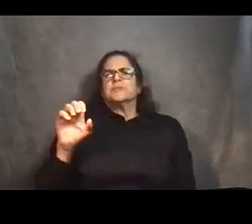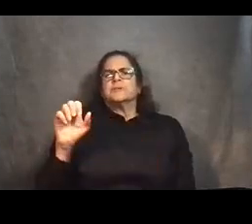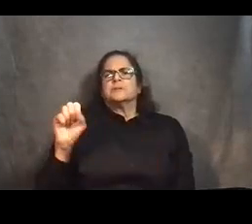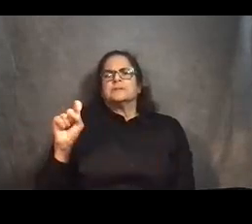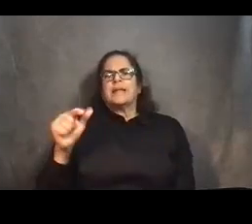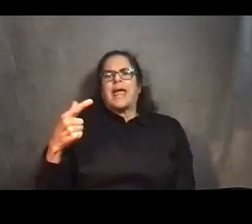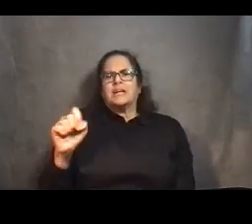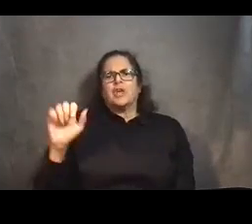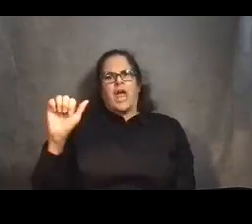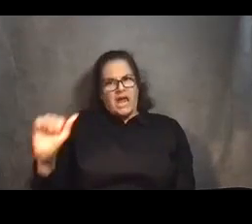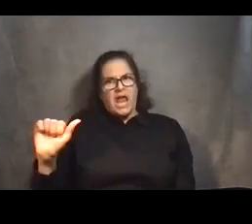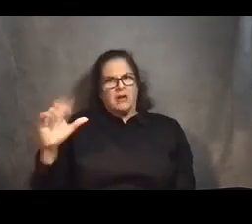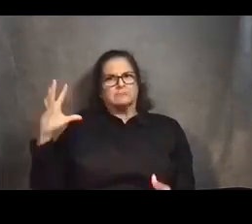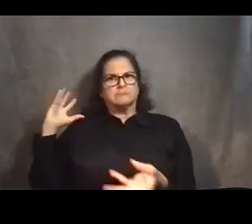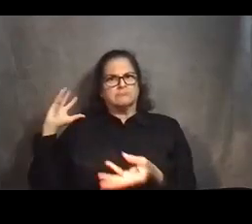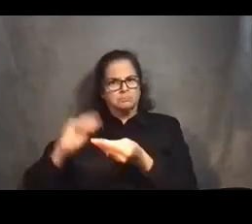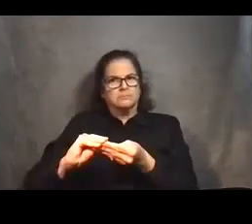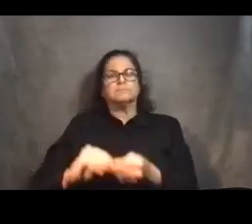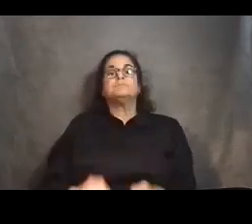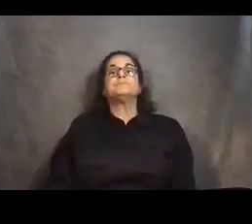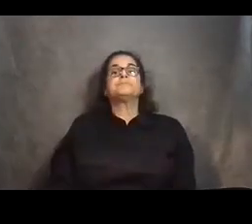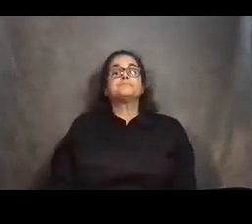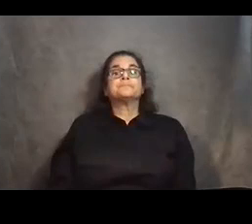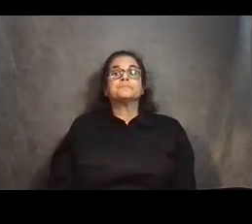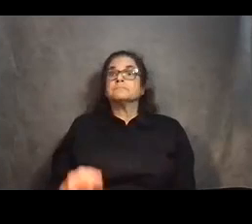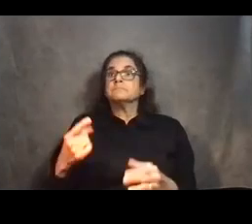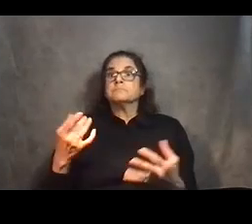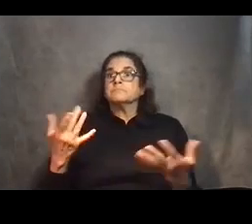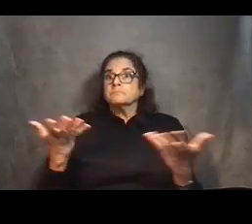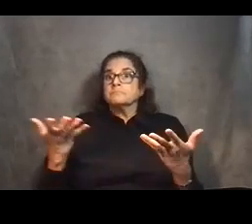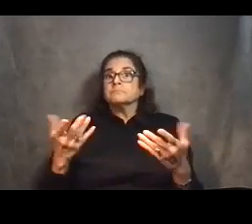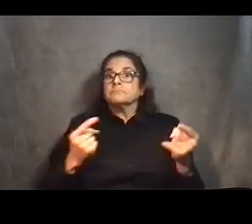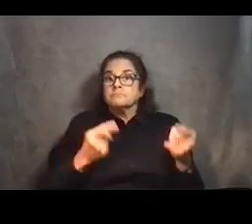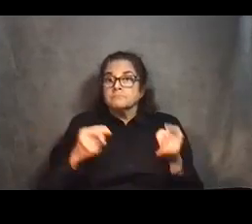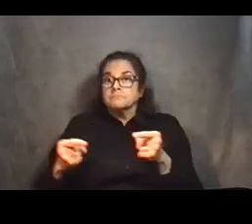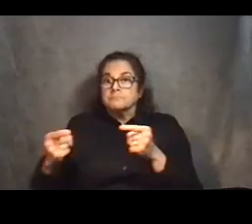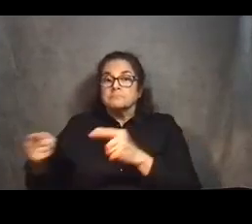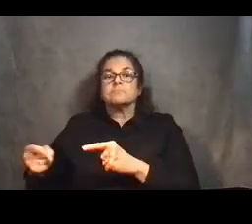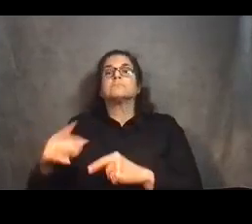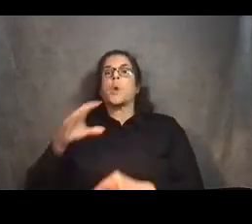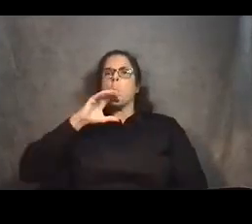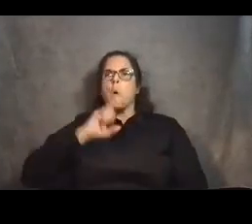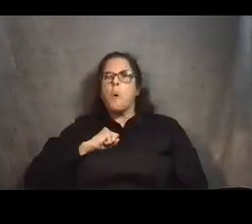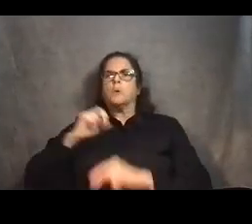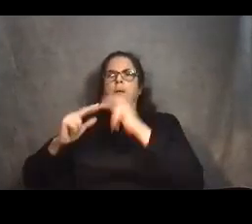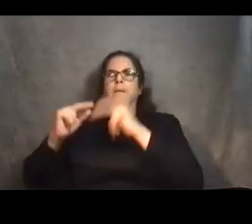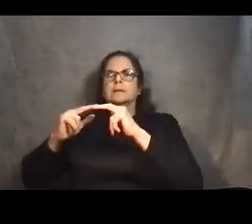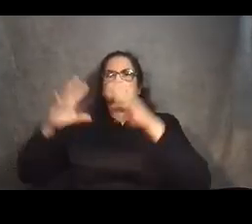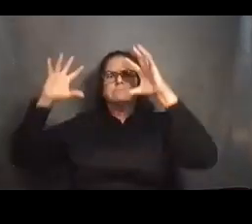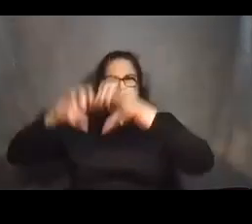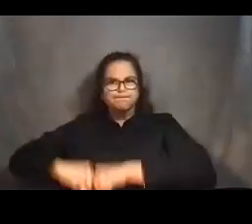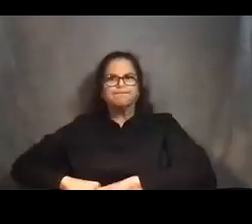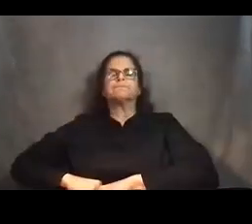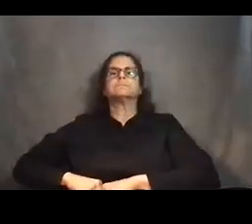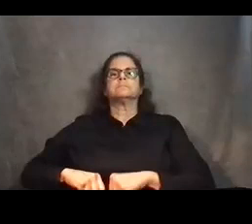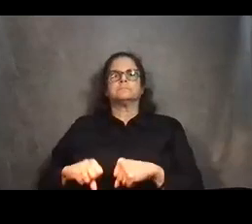Let me go to the next slide. So the main activities that we've been focusing on is demolition of the old structure, the demolition of the